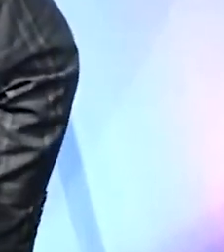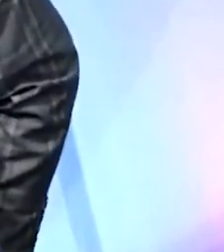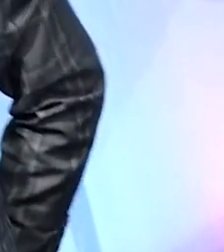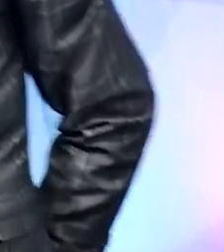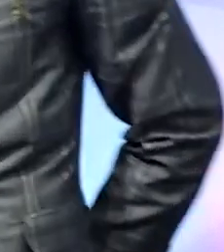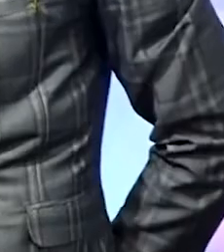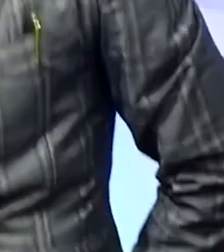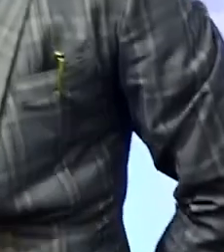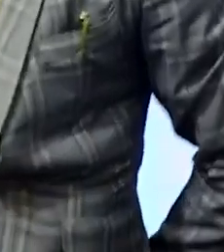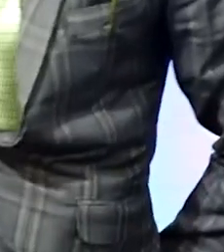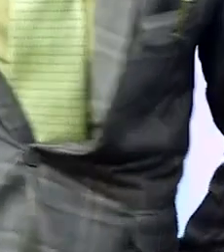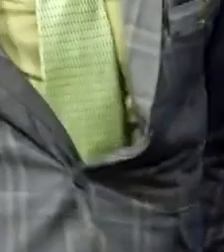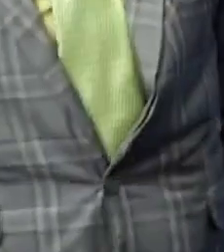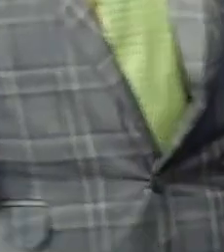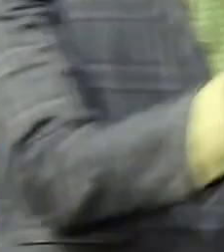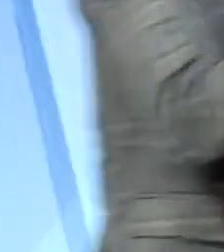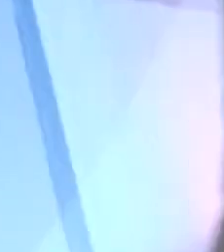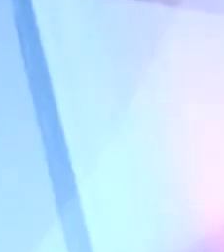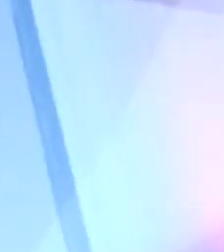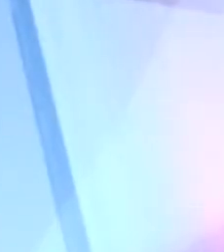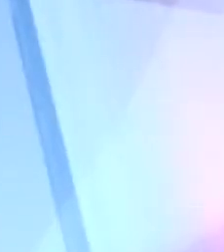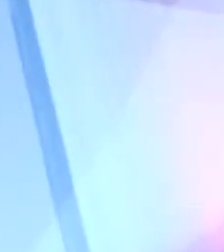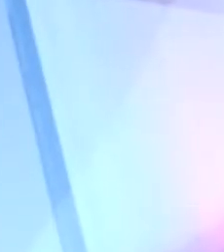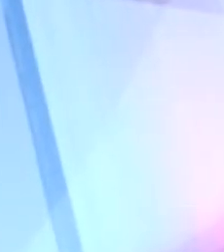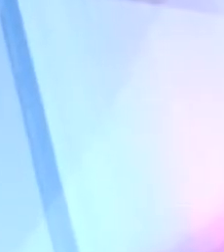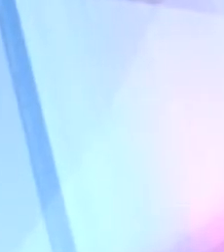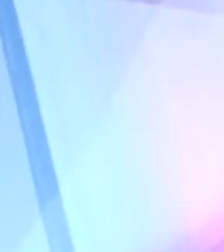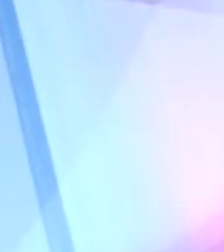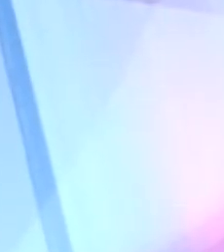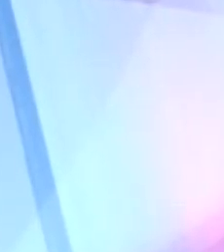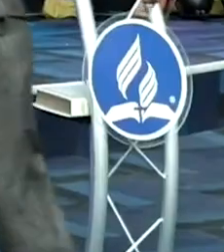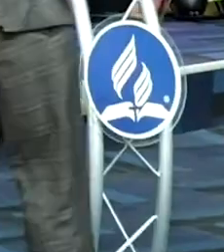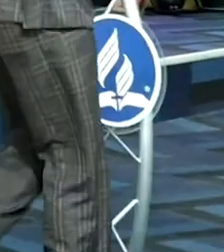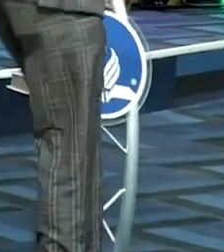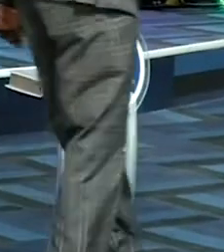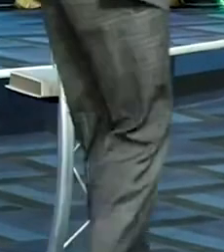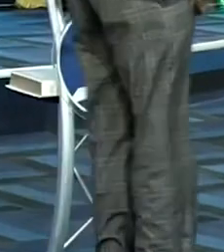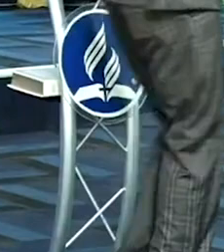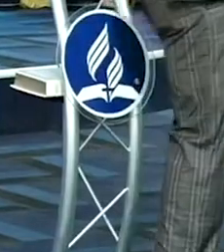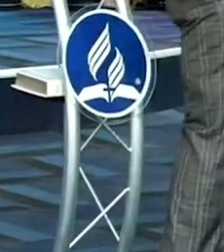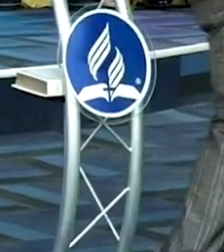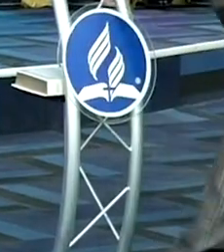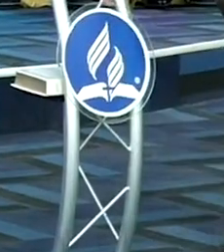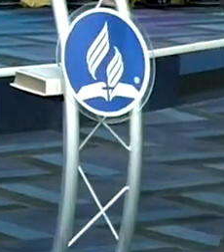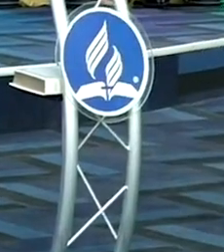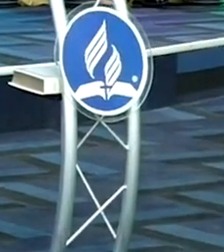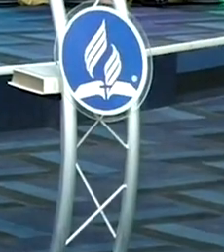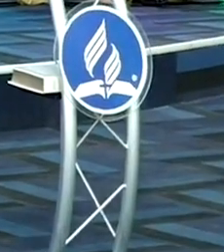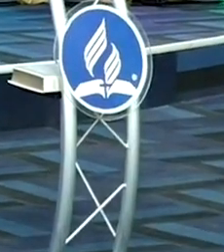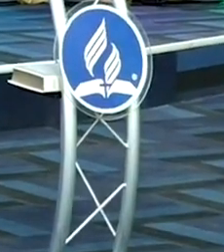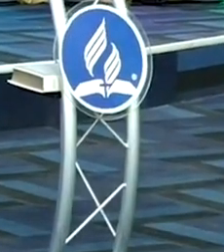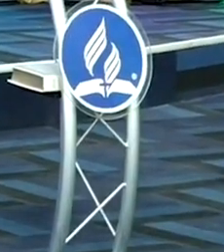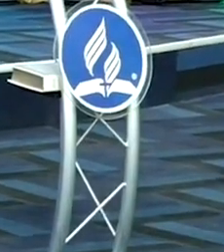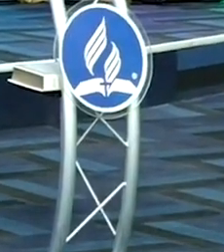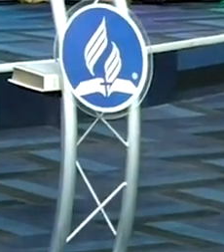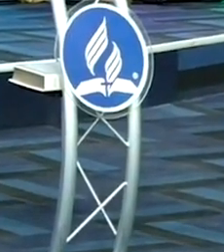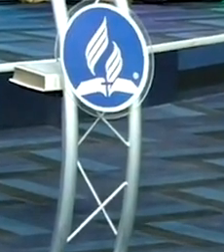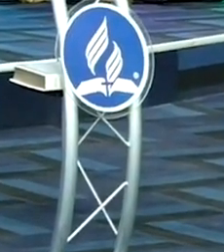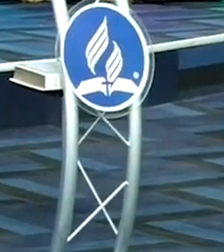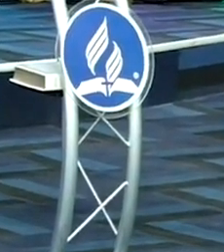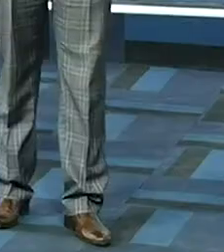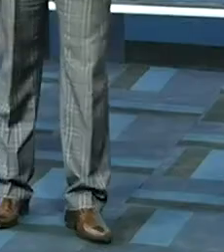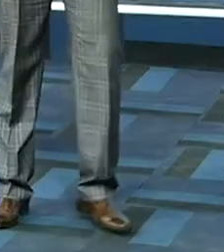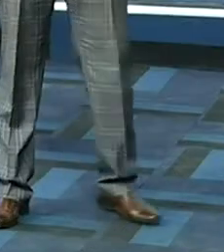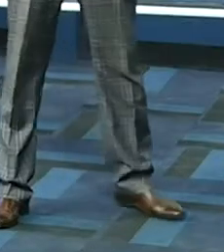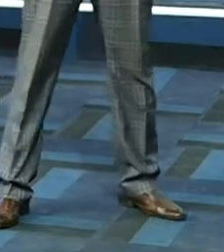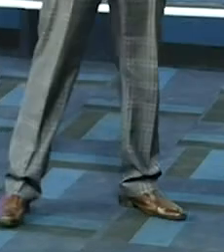my friend the grace that covered someone who stole from the poor and the widow to 2022 by the grace of